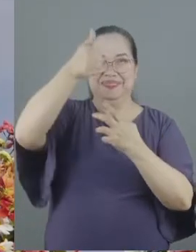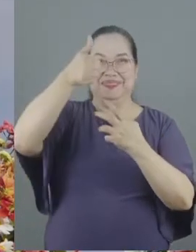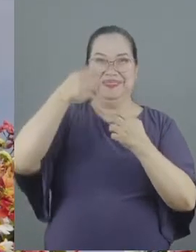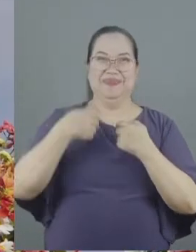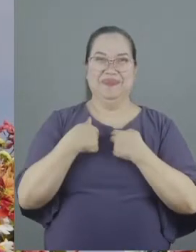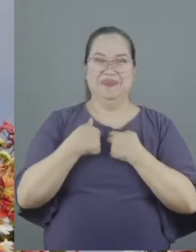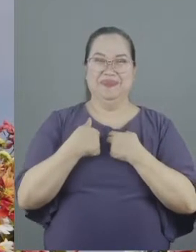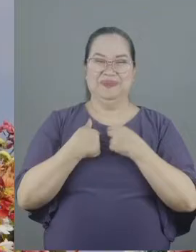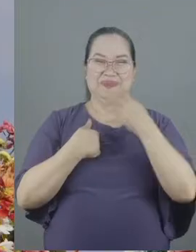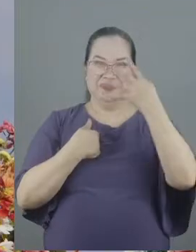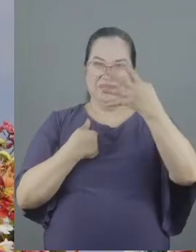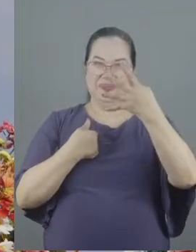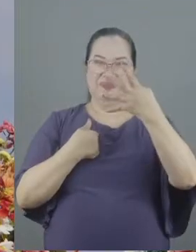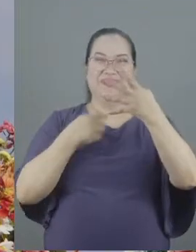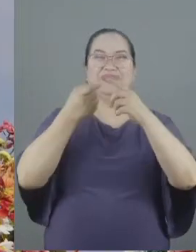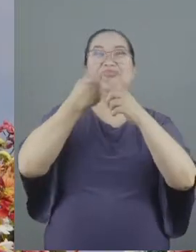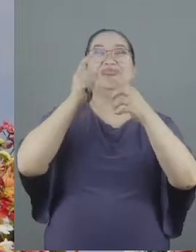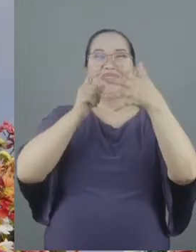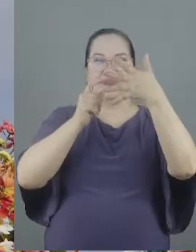four out of five